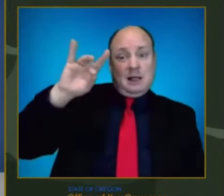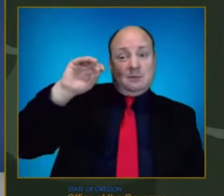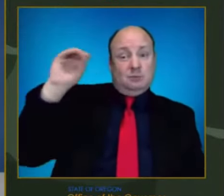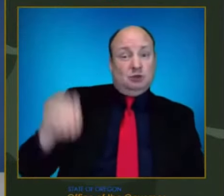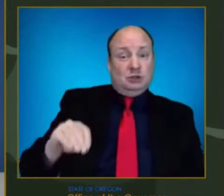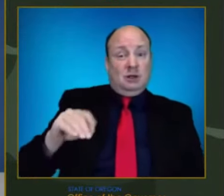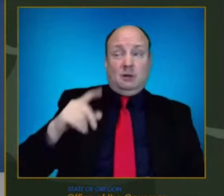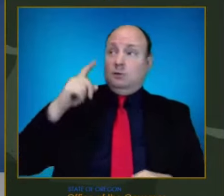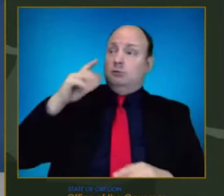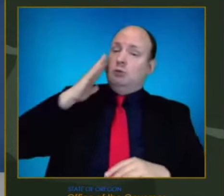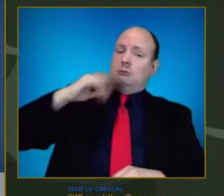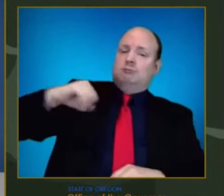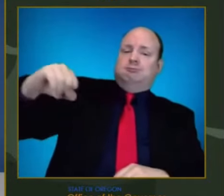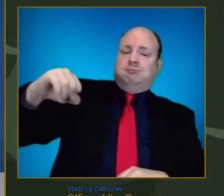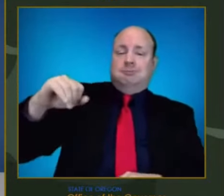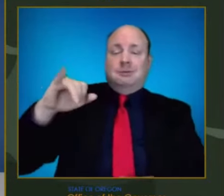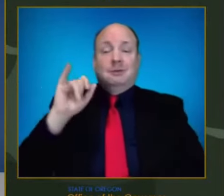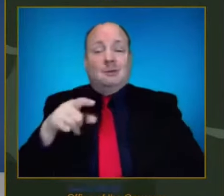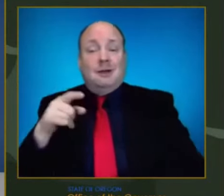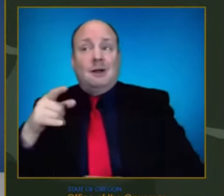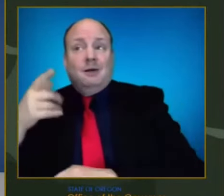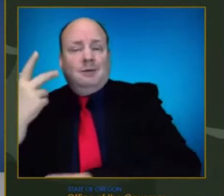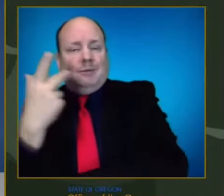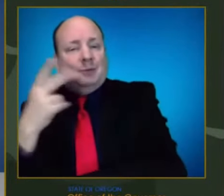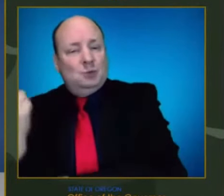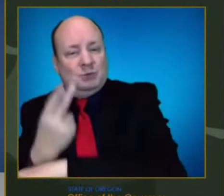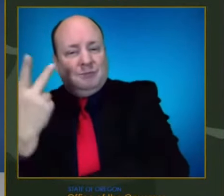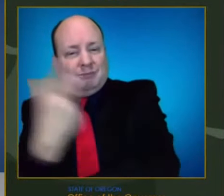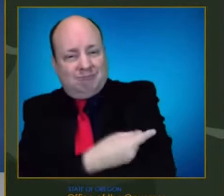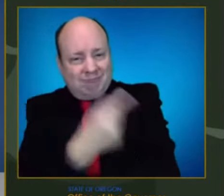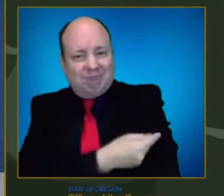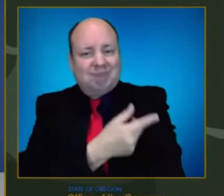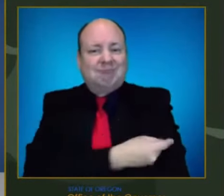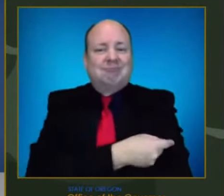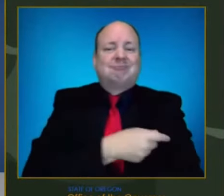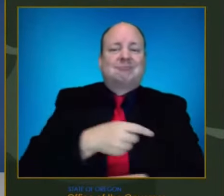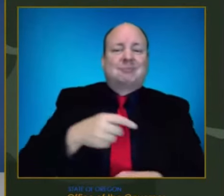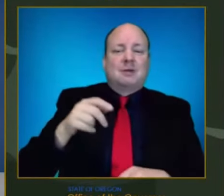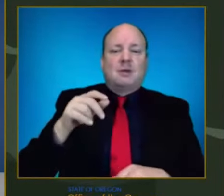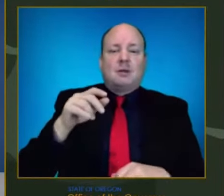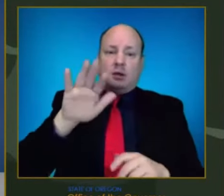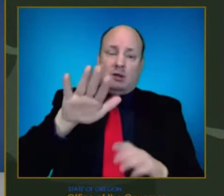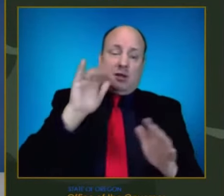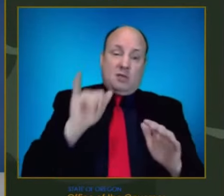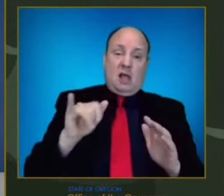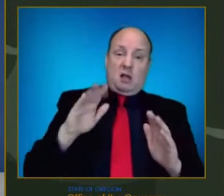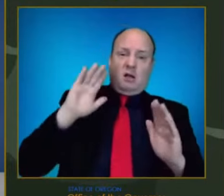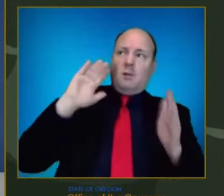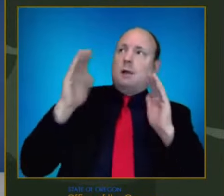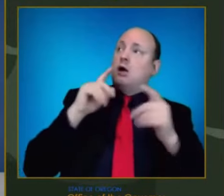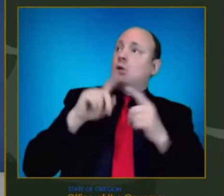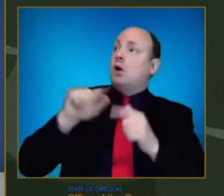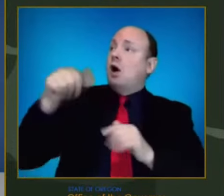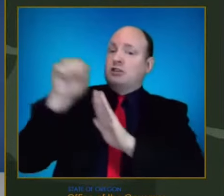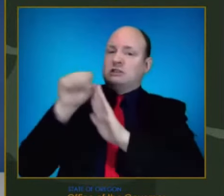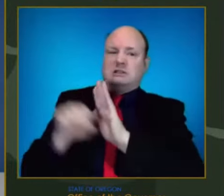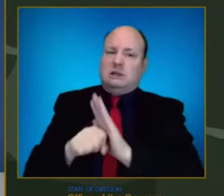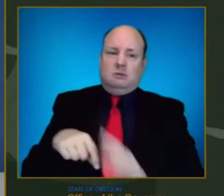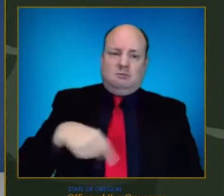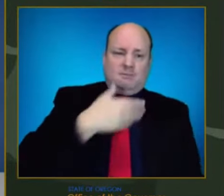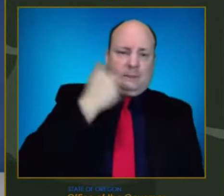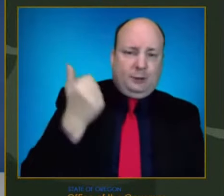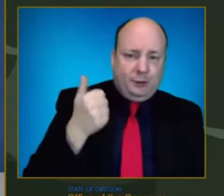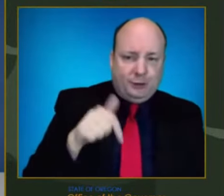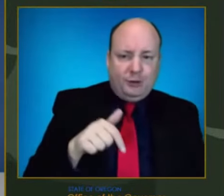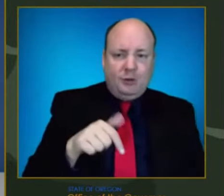masks in public more than Americans do in most other states. Taking care of each other has been what Oregon has always been about. It's those